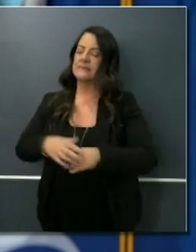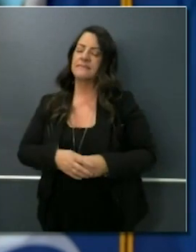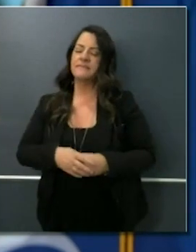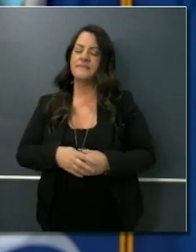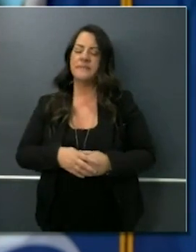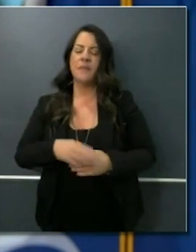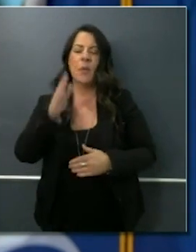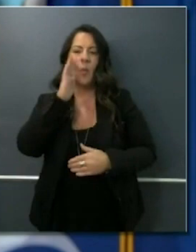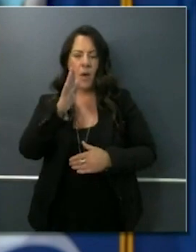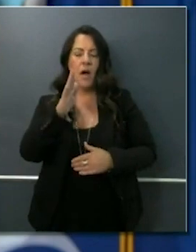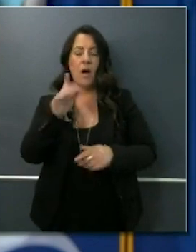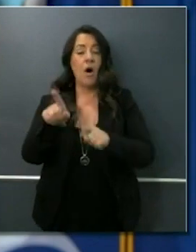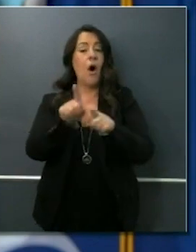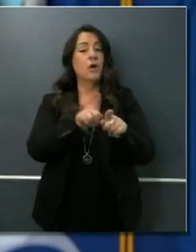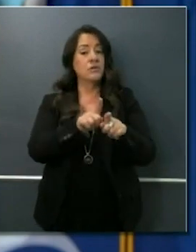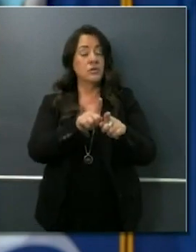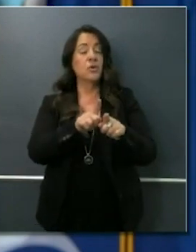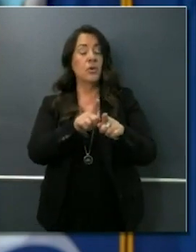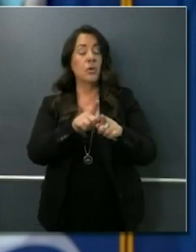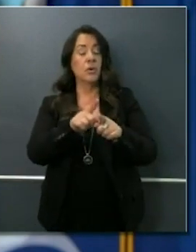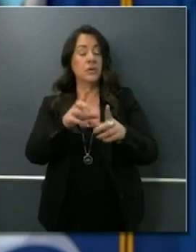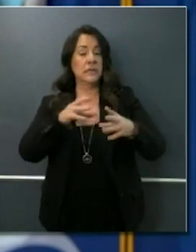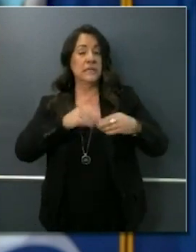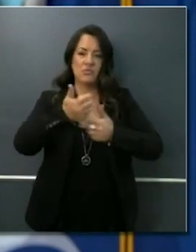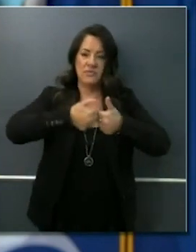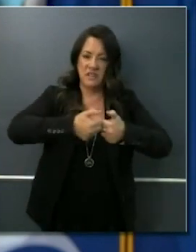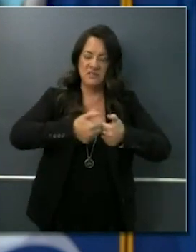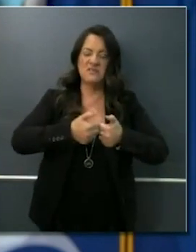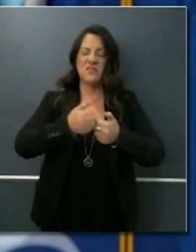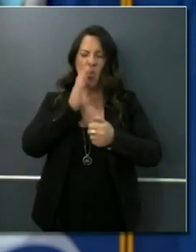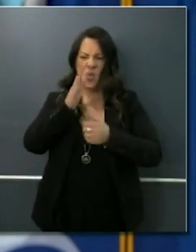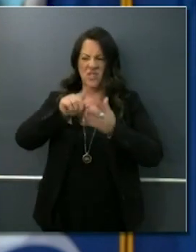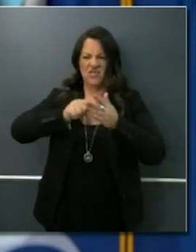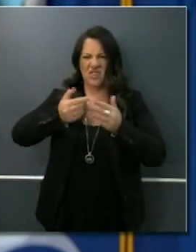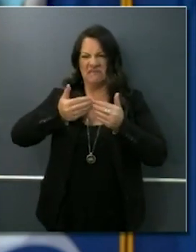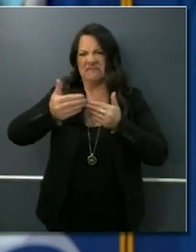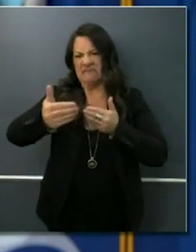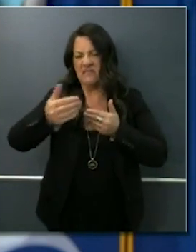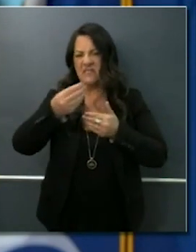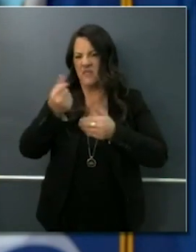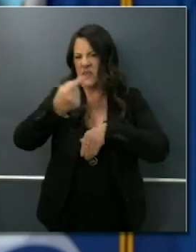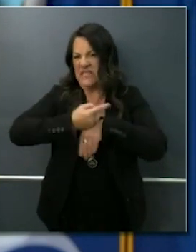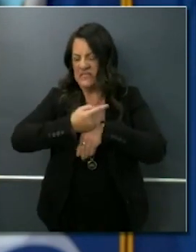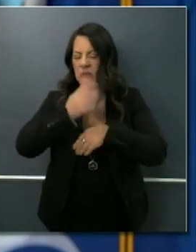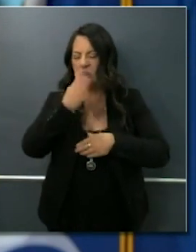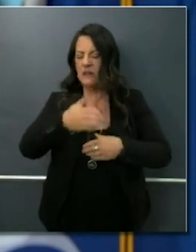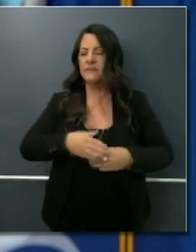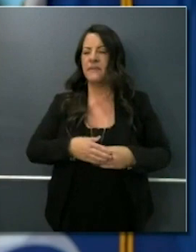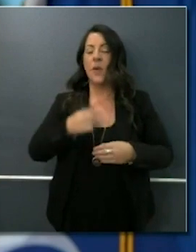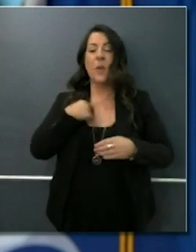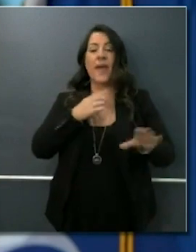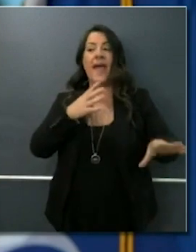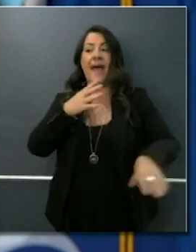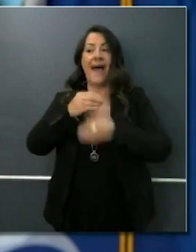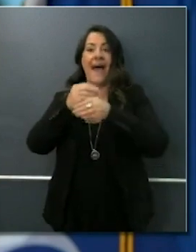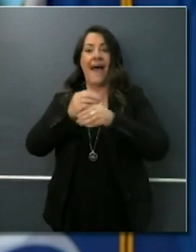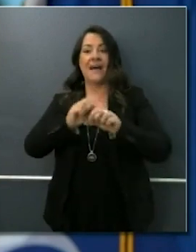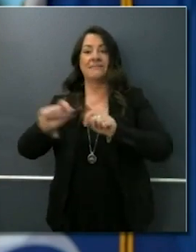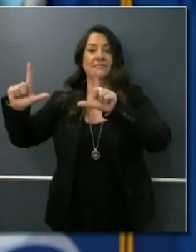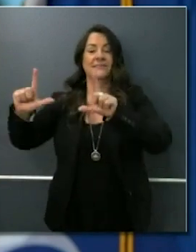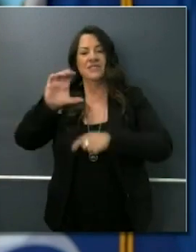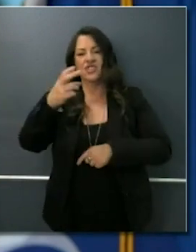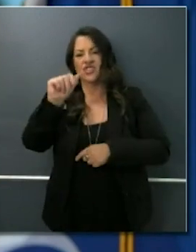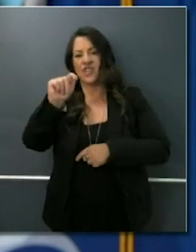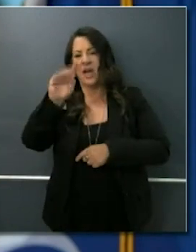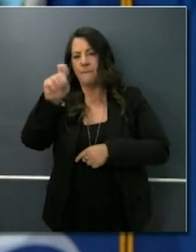capacity to answer question by text. We put a new chat bot up a few days ago on the